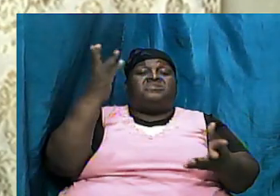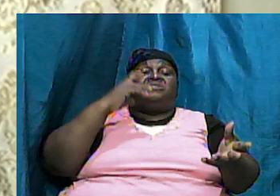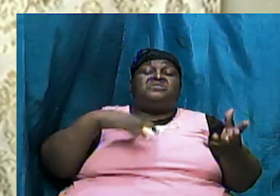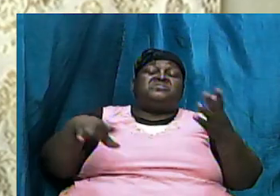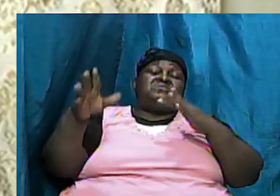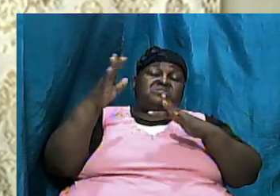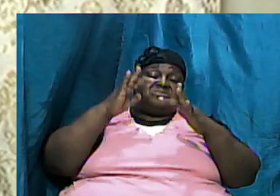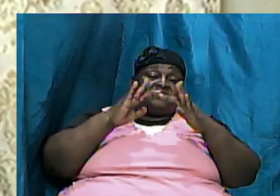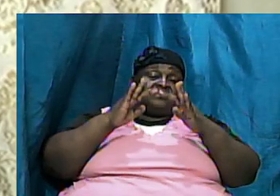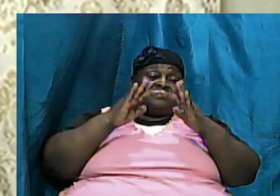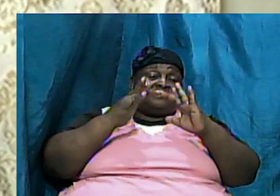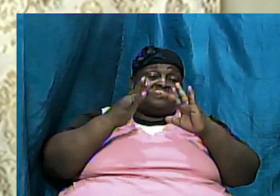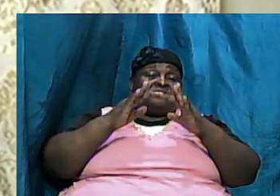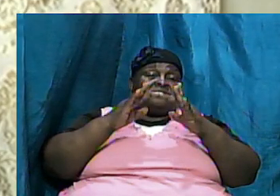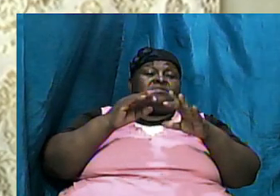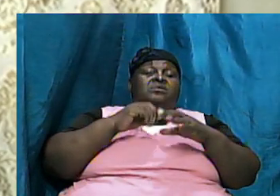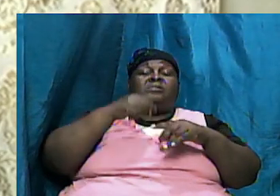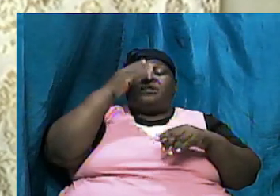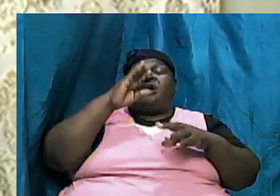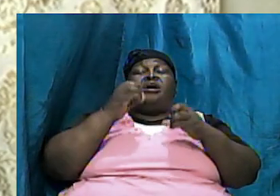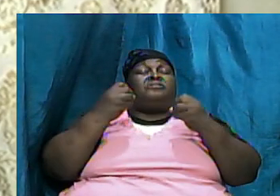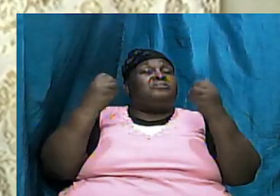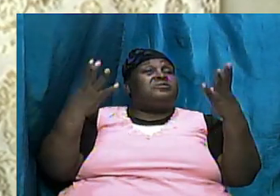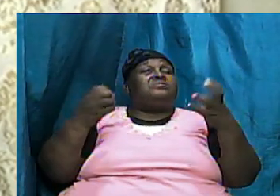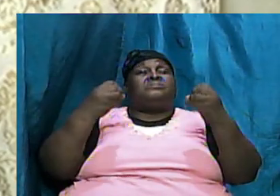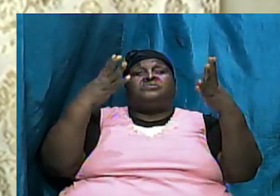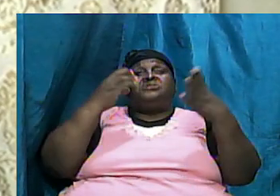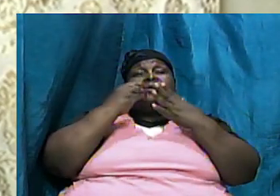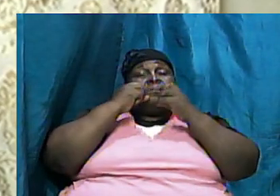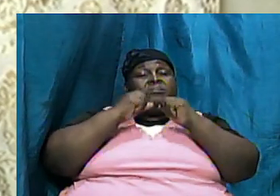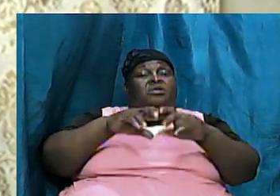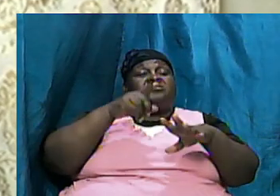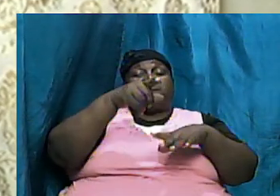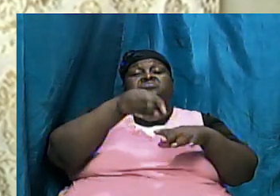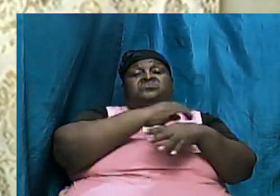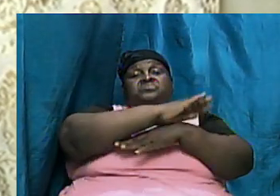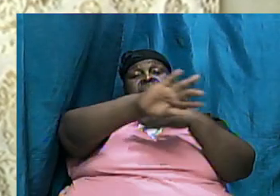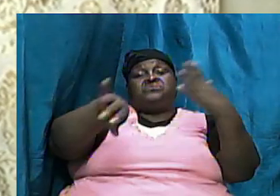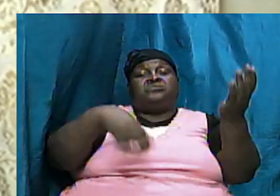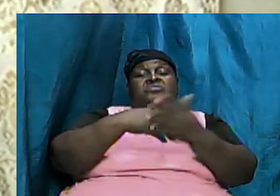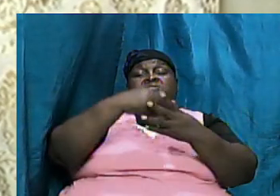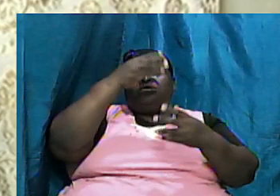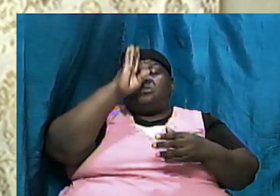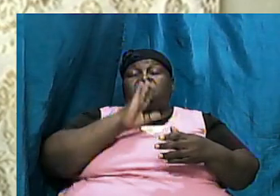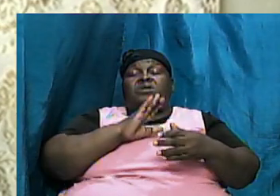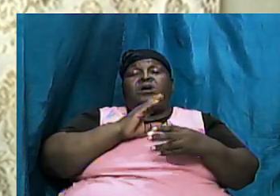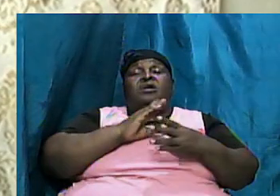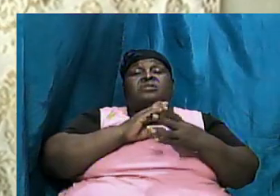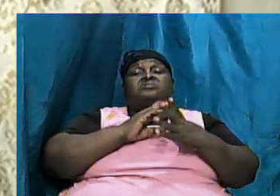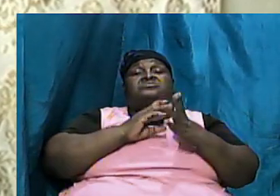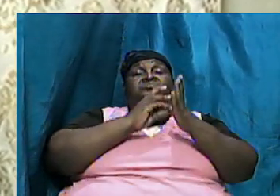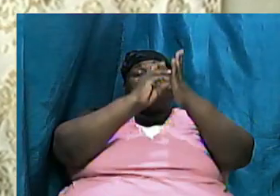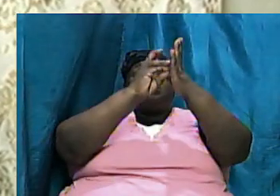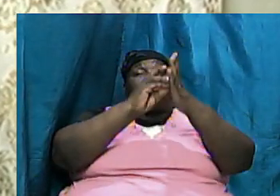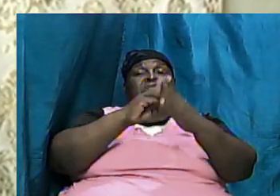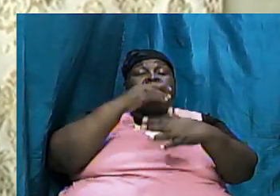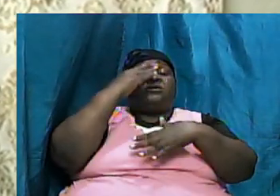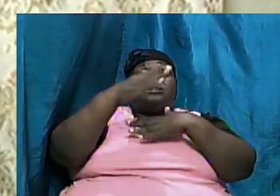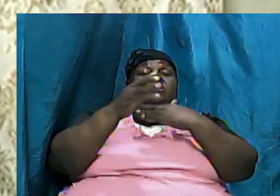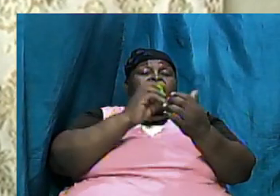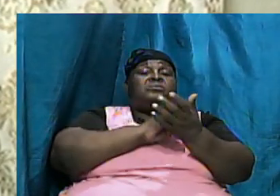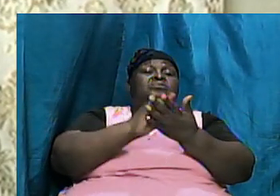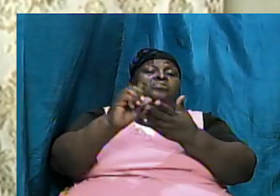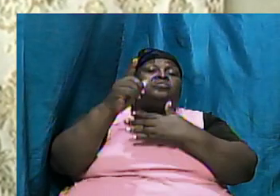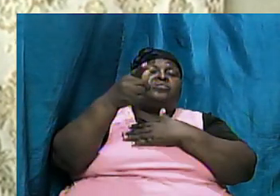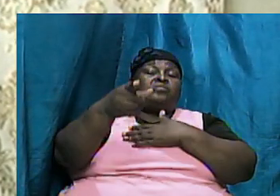God richly richly bless you all God's willing next week same time we pick up on